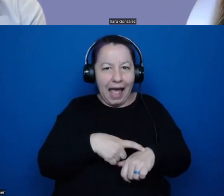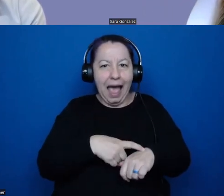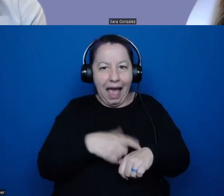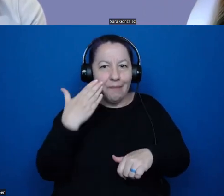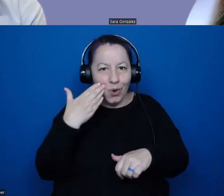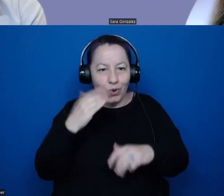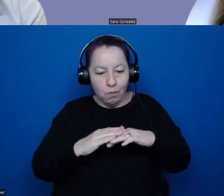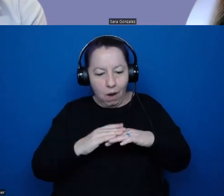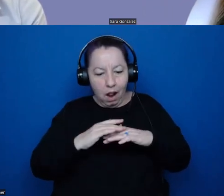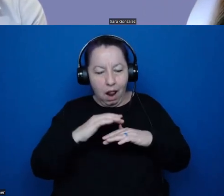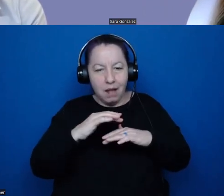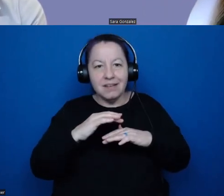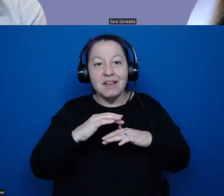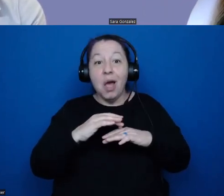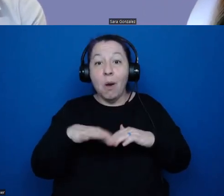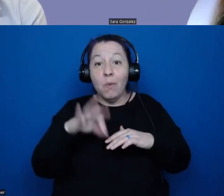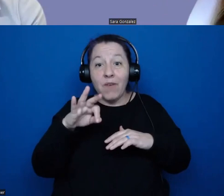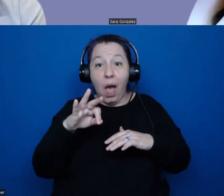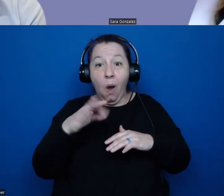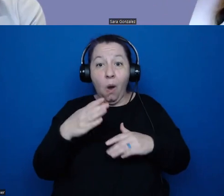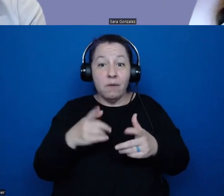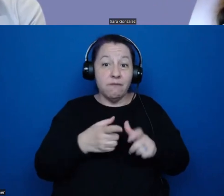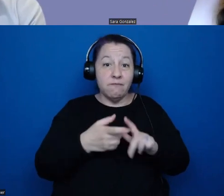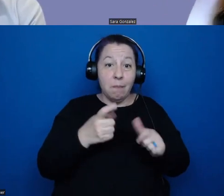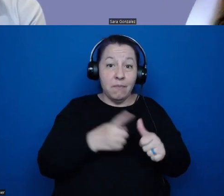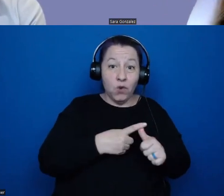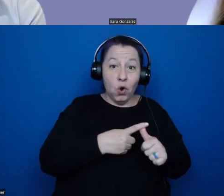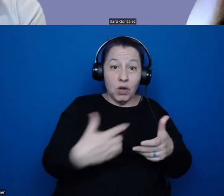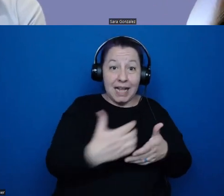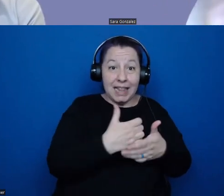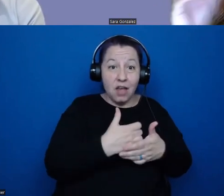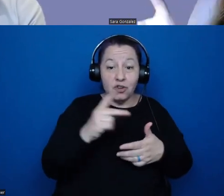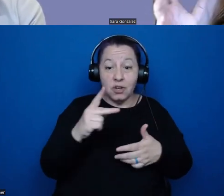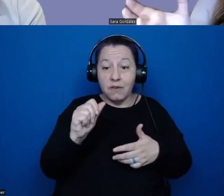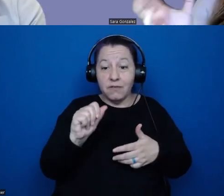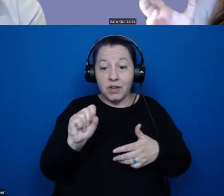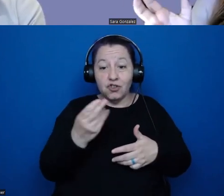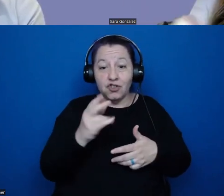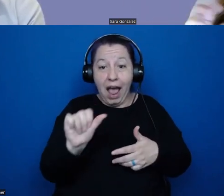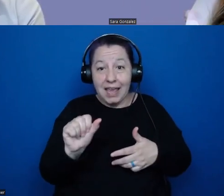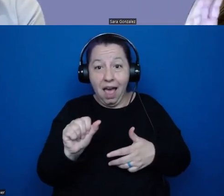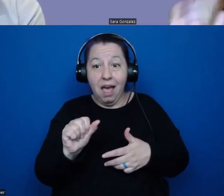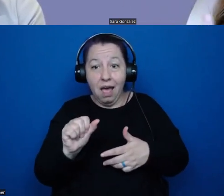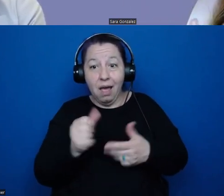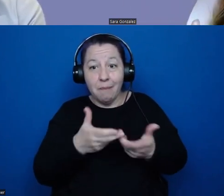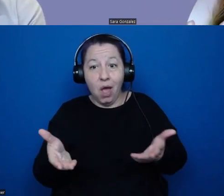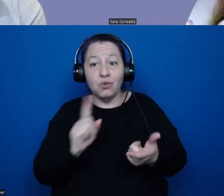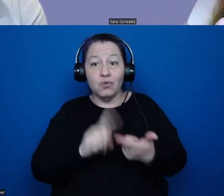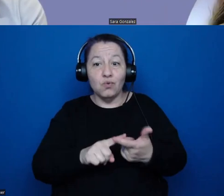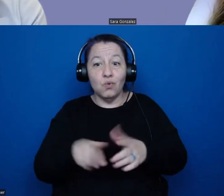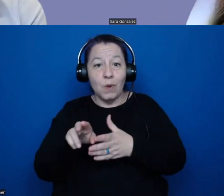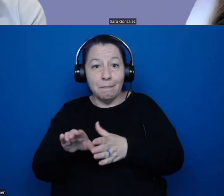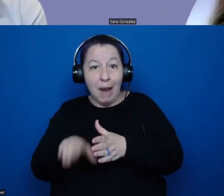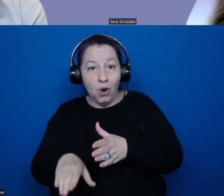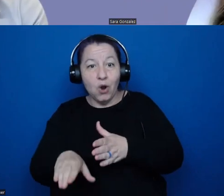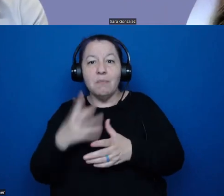what we found between initial collecting of of Koshia belongings to their reburial. This is about a five year period.